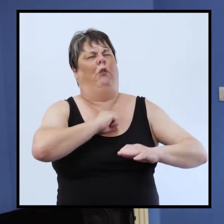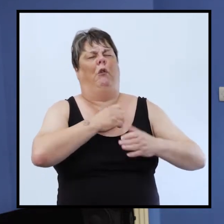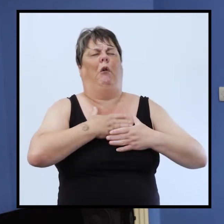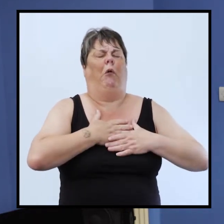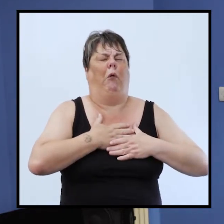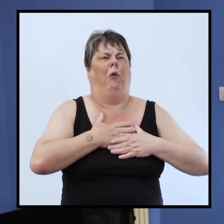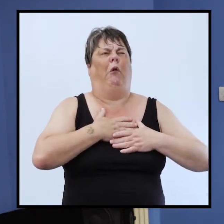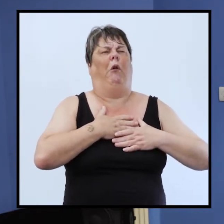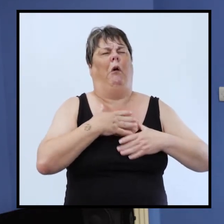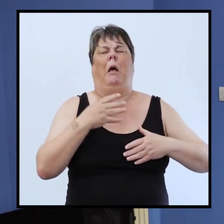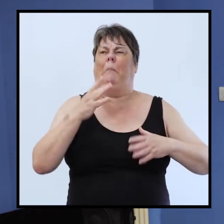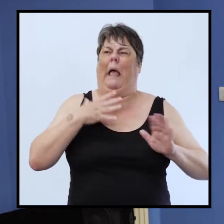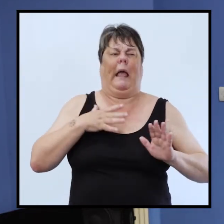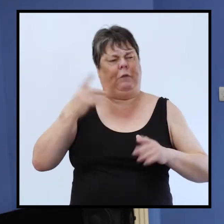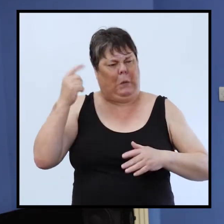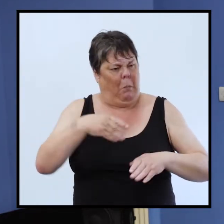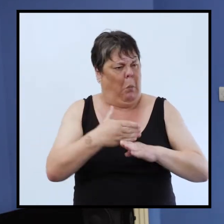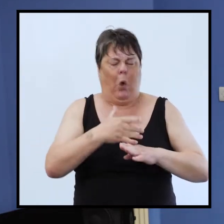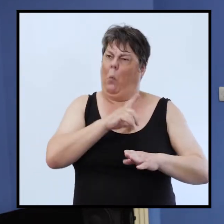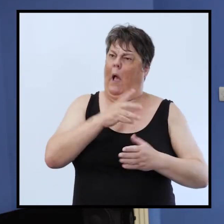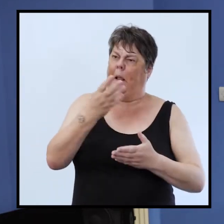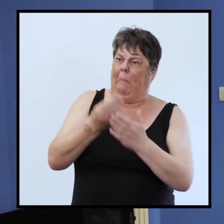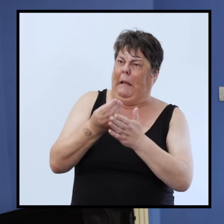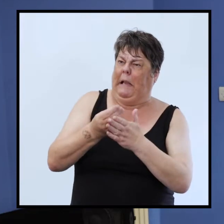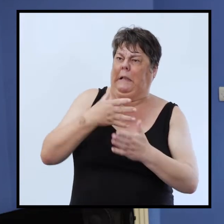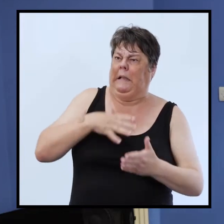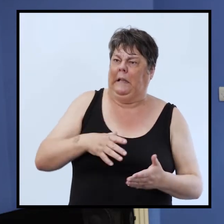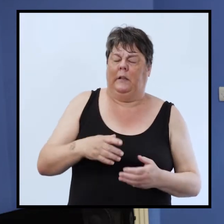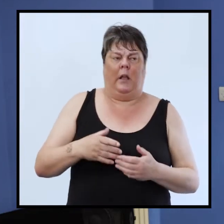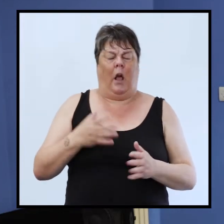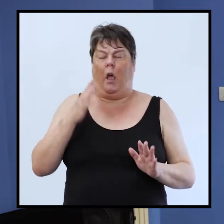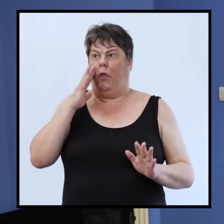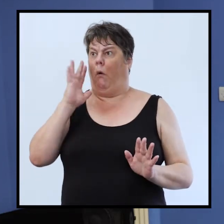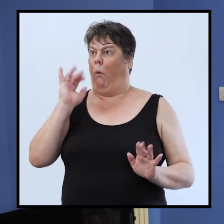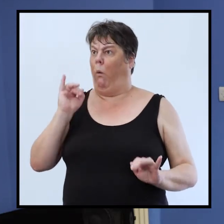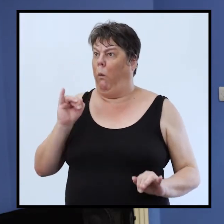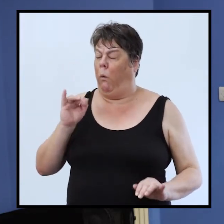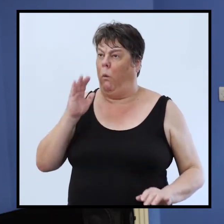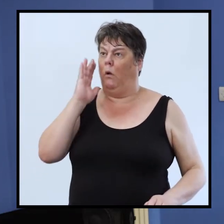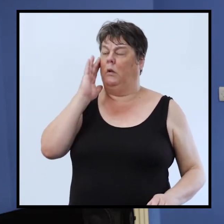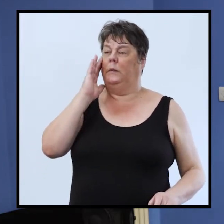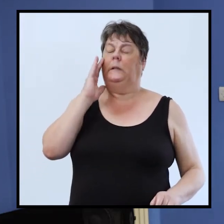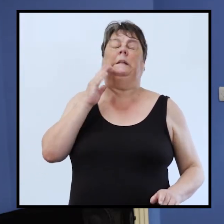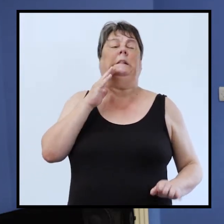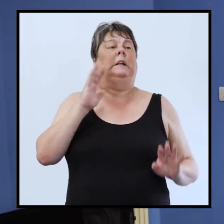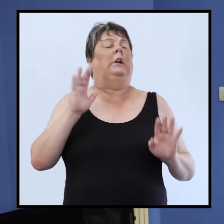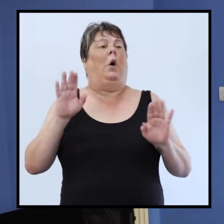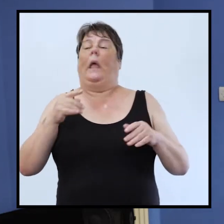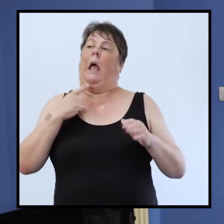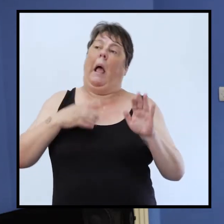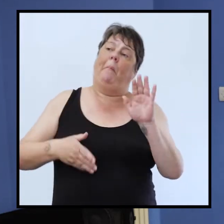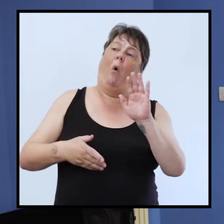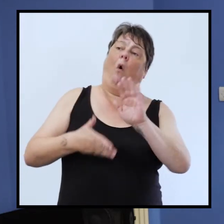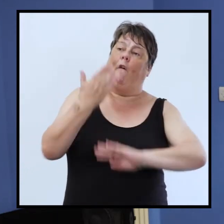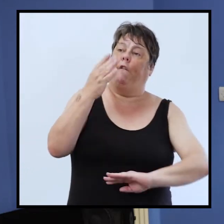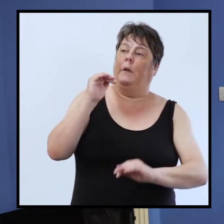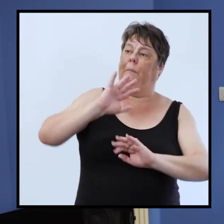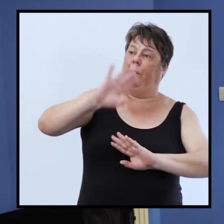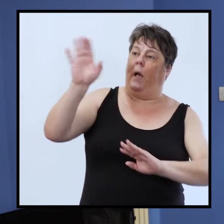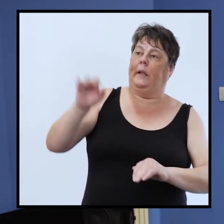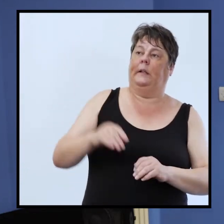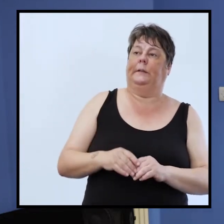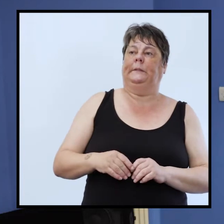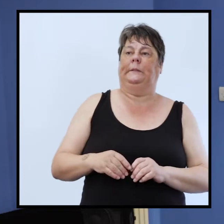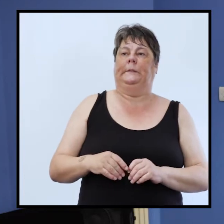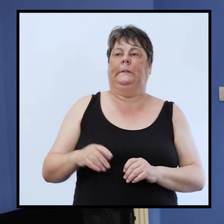won't get any pay if i don't come in so i'm like oh man alive um so i said oh well anyway i'm off now cheers mate and he sort of